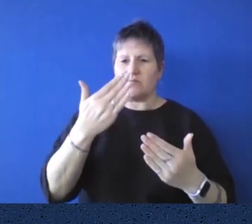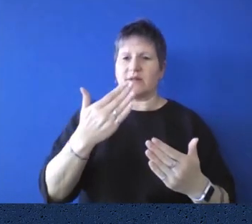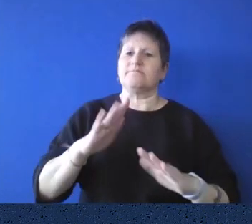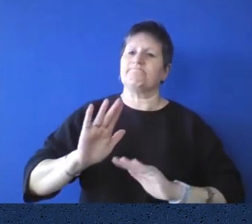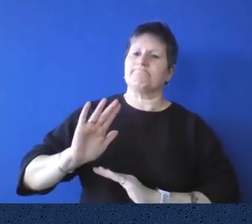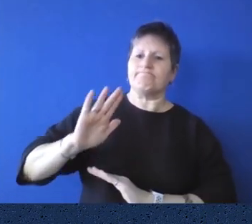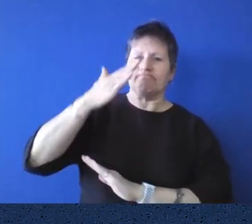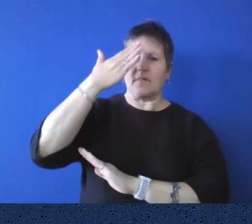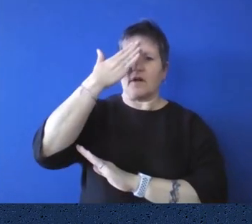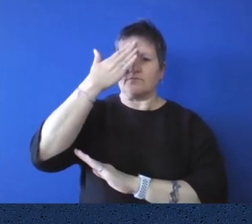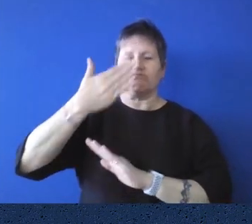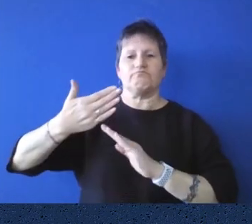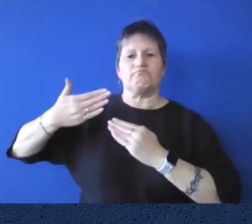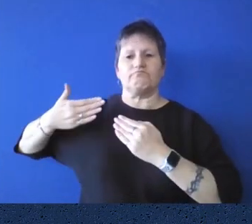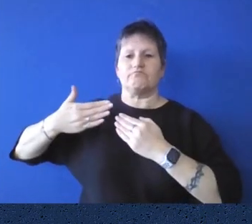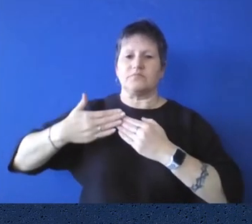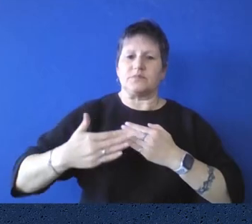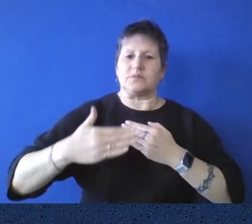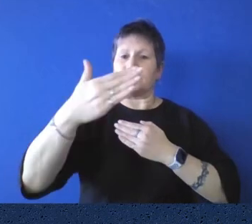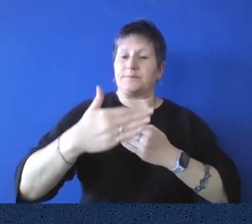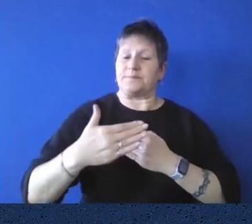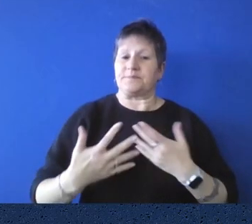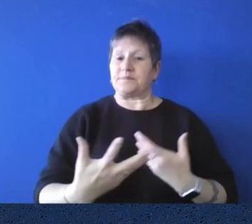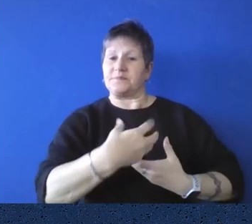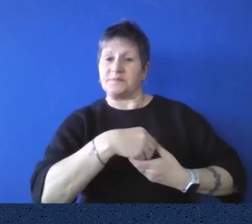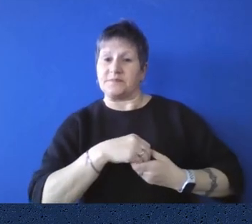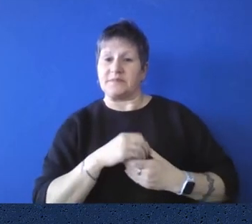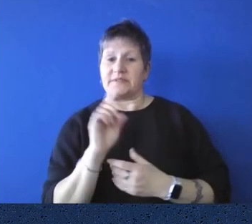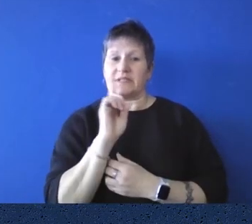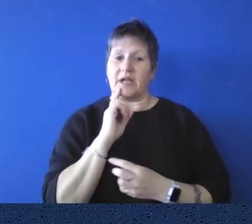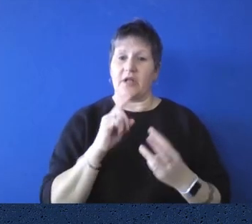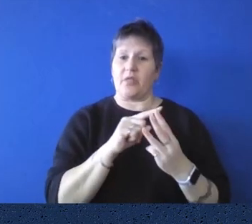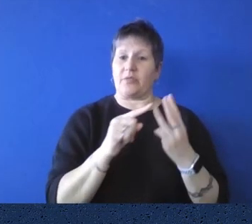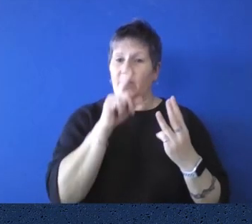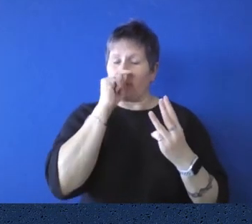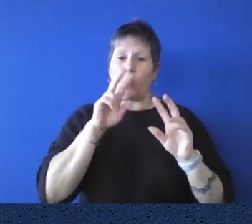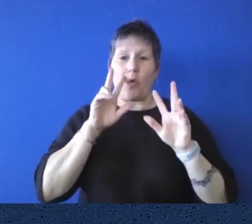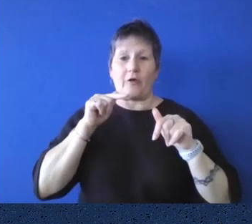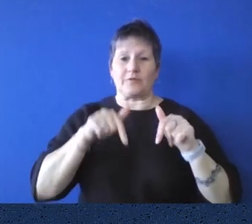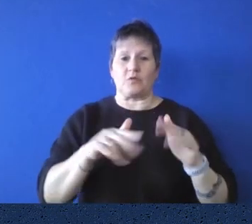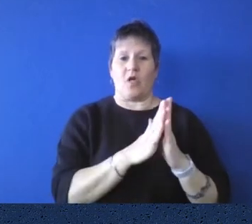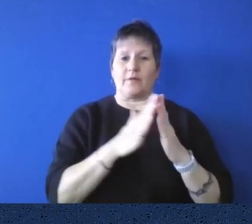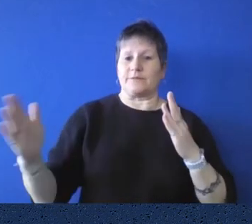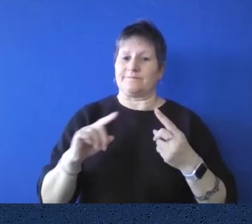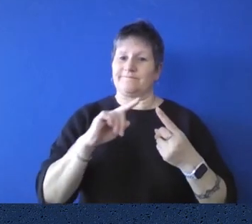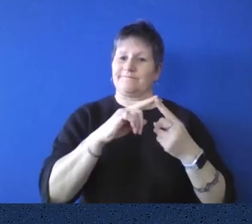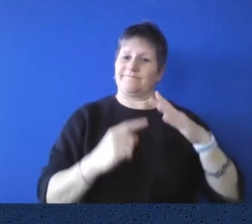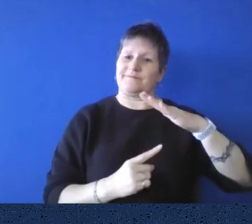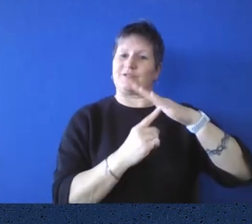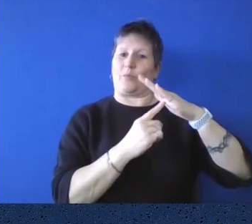I'm joined today by three of the people who keep this library ticking. We have Chief Librarian Carolyn McVean,